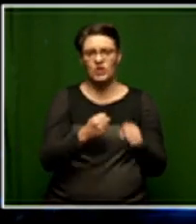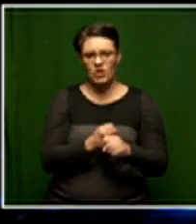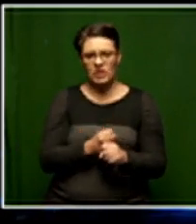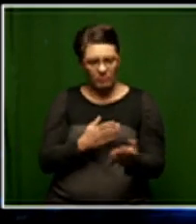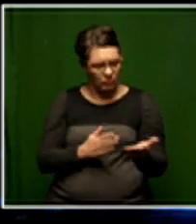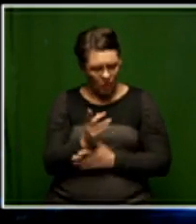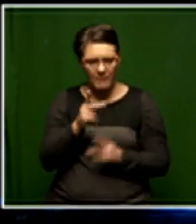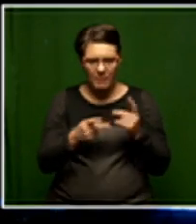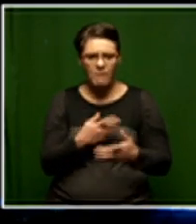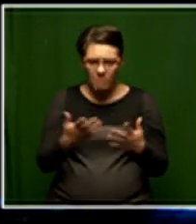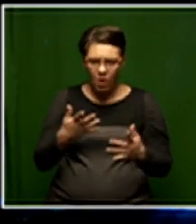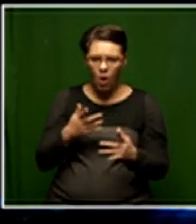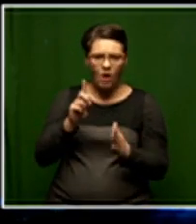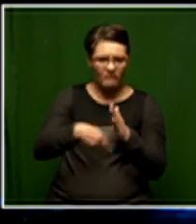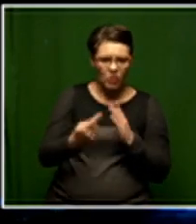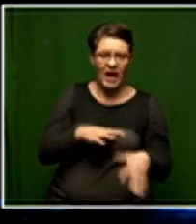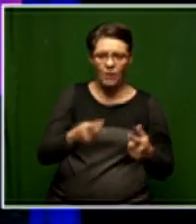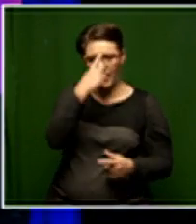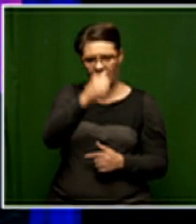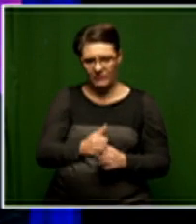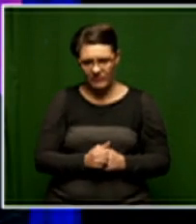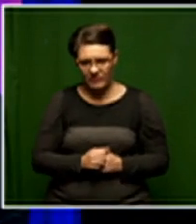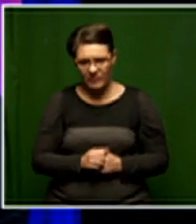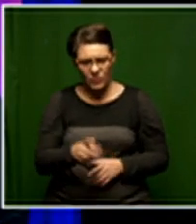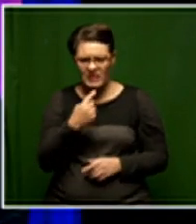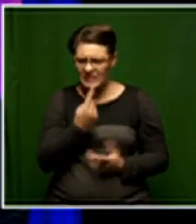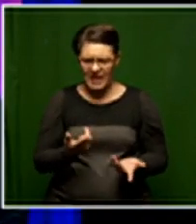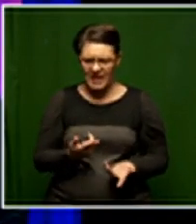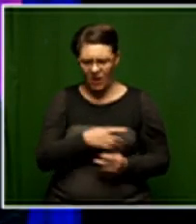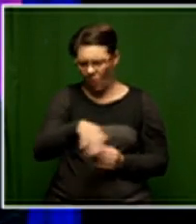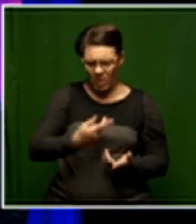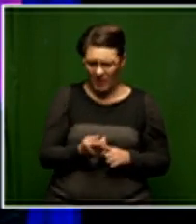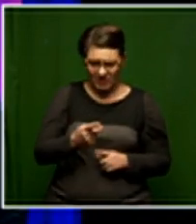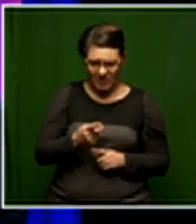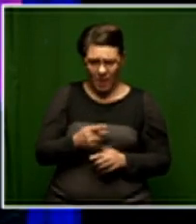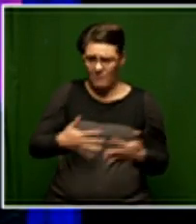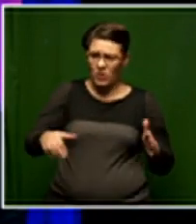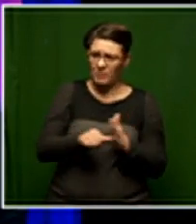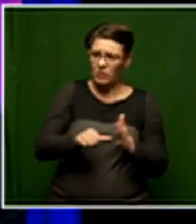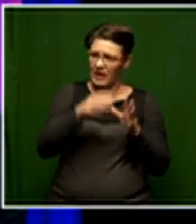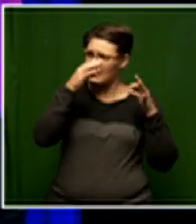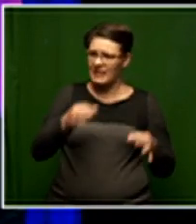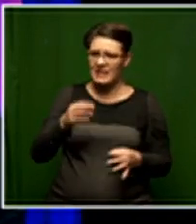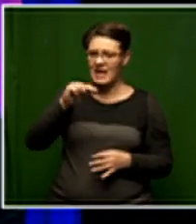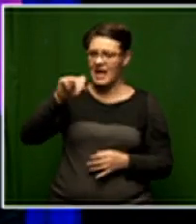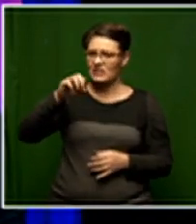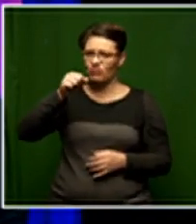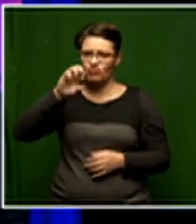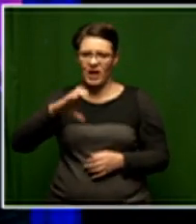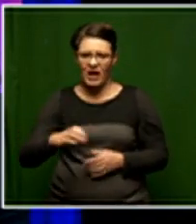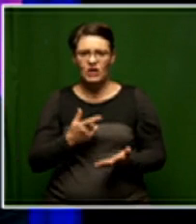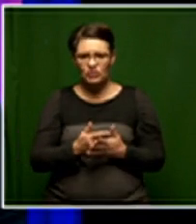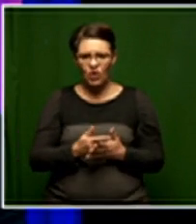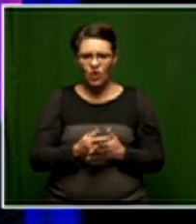and hopefully people are voting more according to how they believe. You say all of that, but surely the most important thing was the decision taken at NASRIC by the ANC